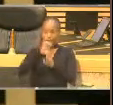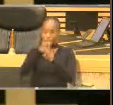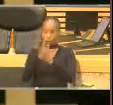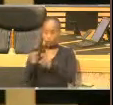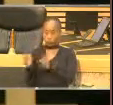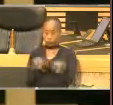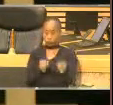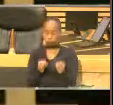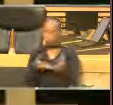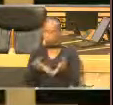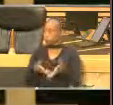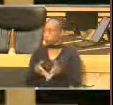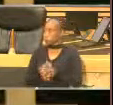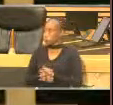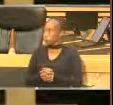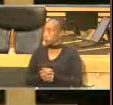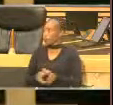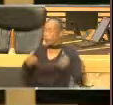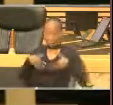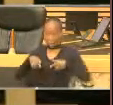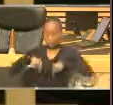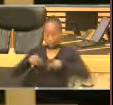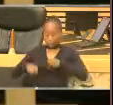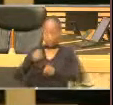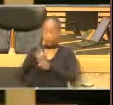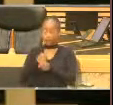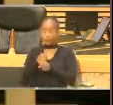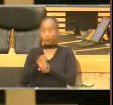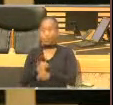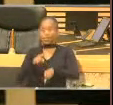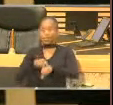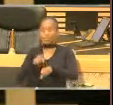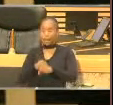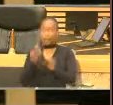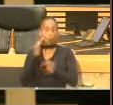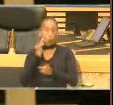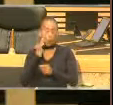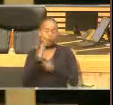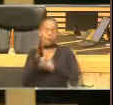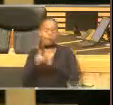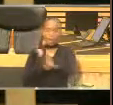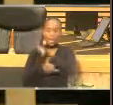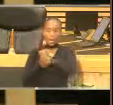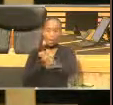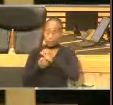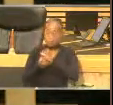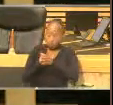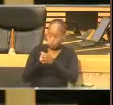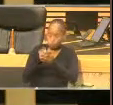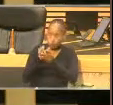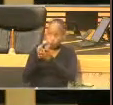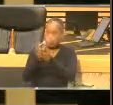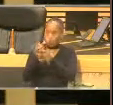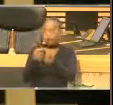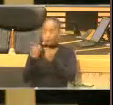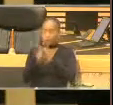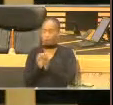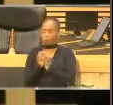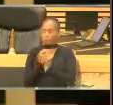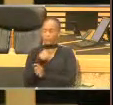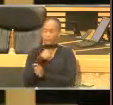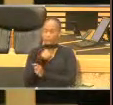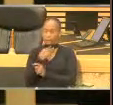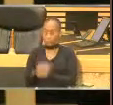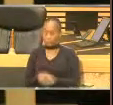priorities. We begin this year at the time when the country is re-emerging from extreme economic devastation caused by